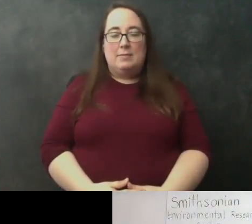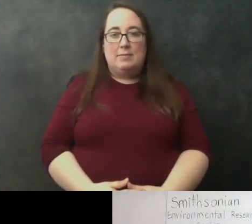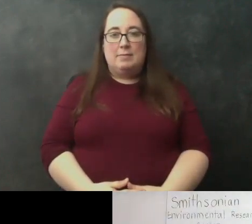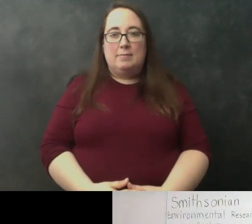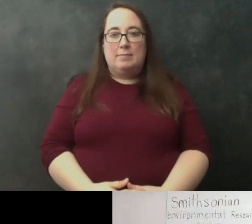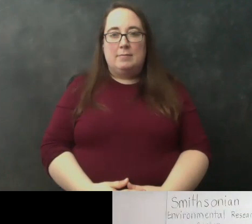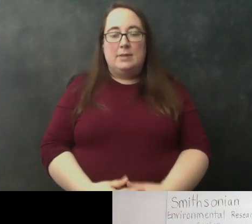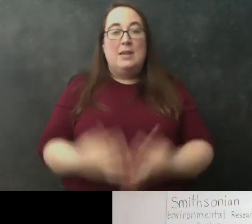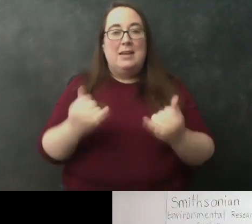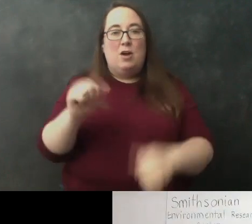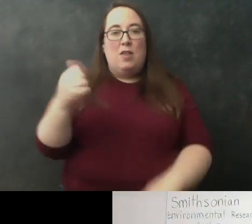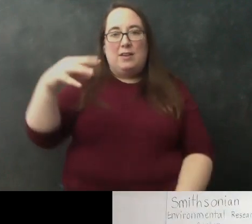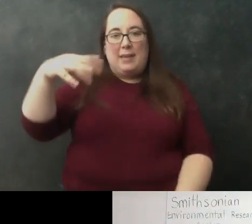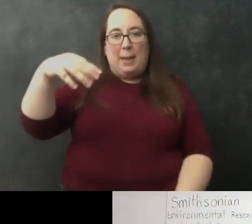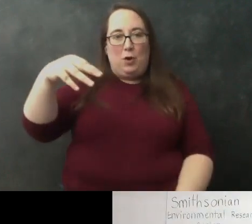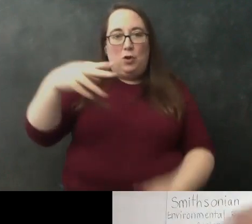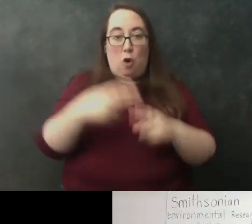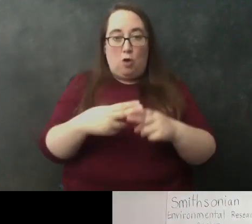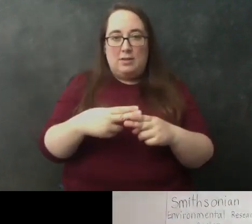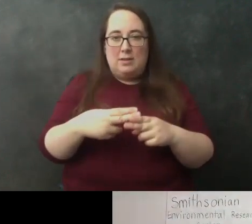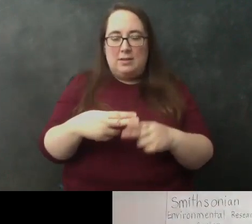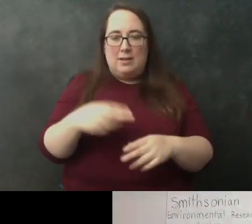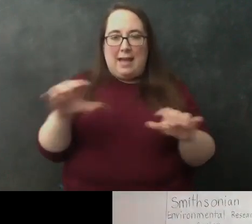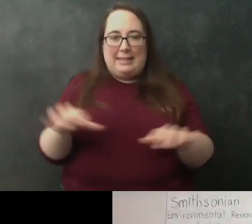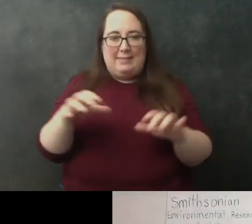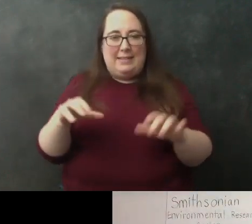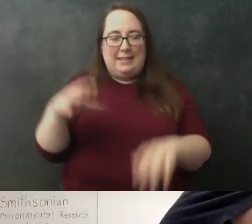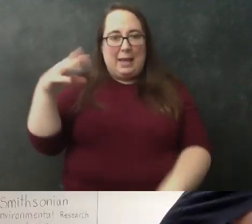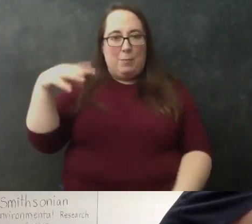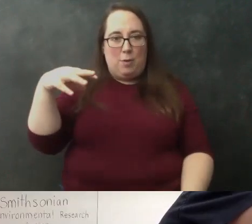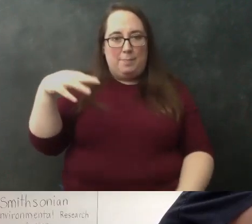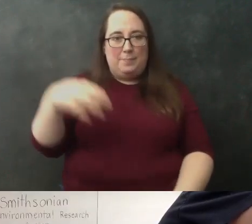activity it's labeled our activity camera so